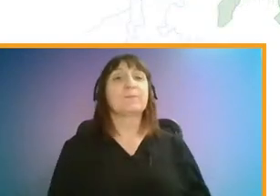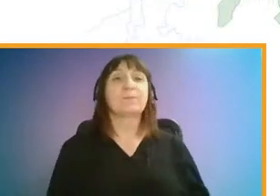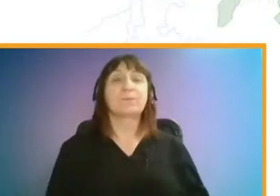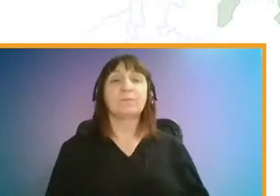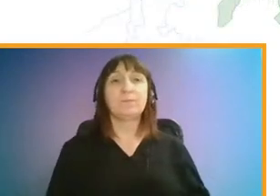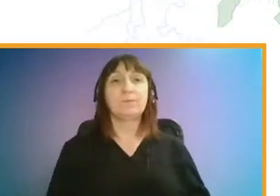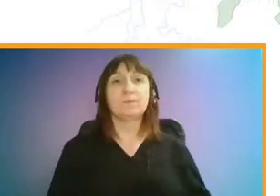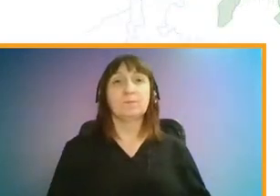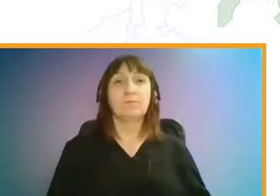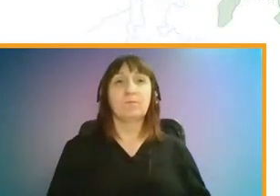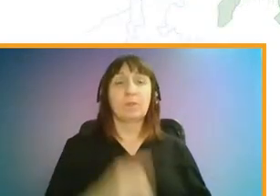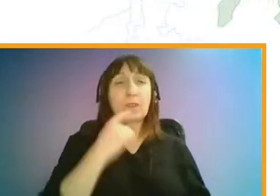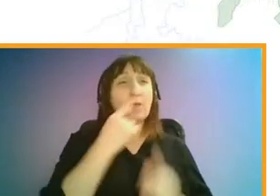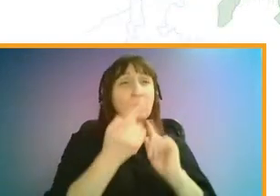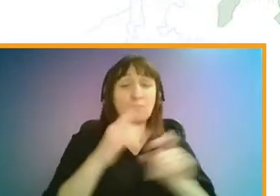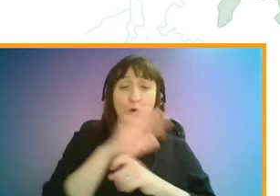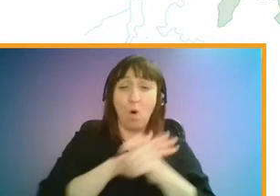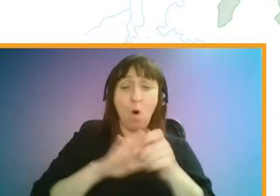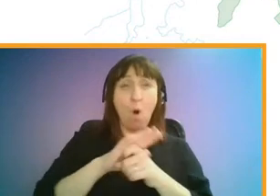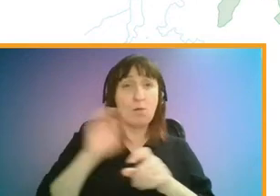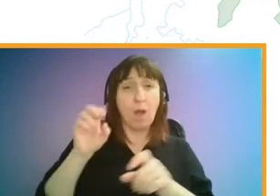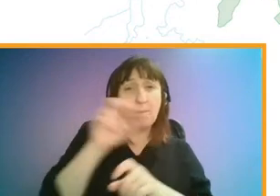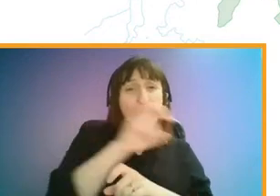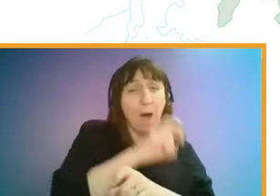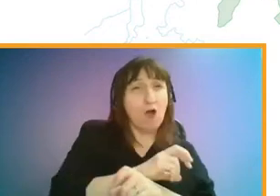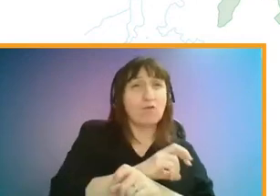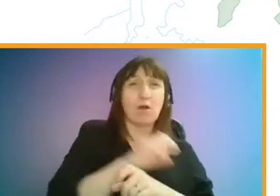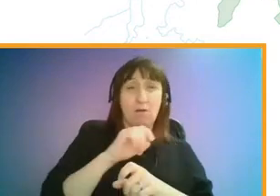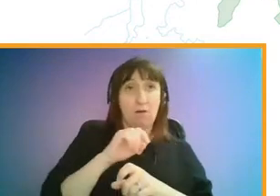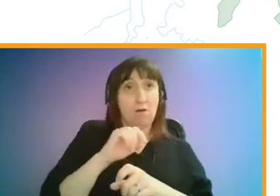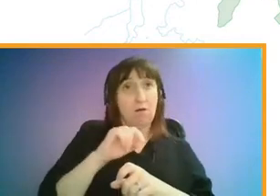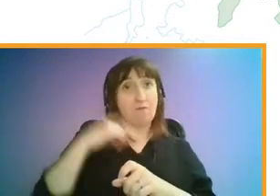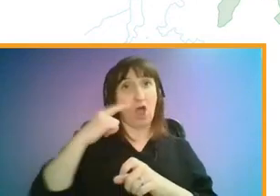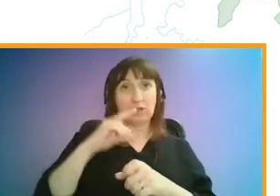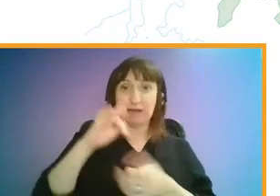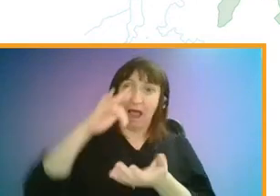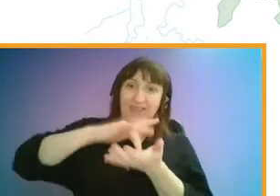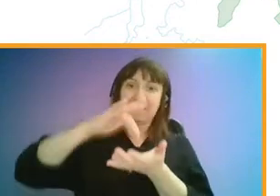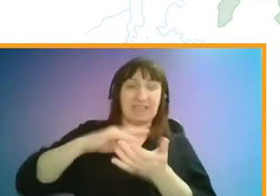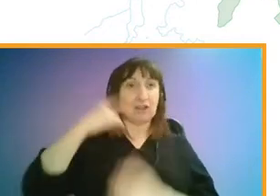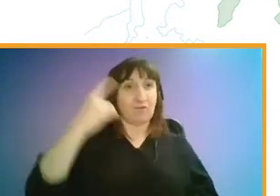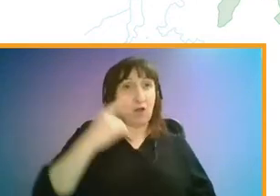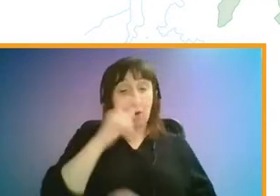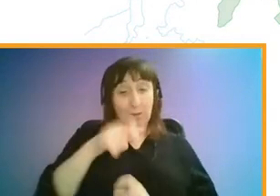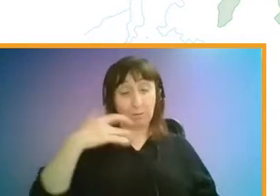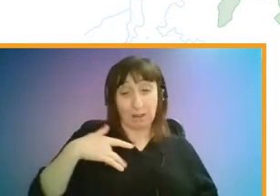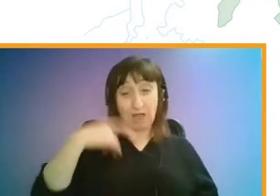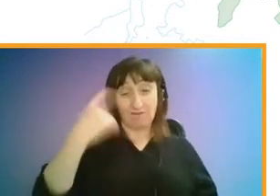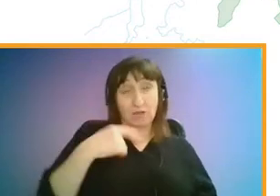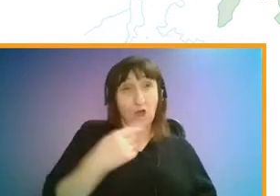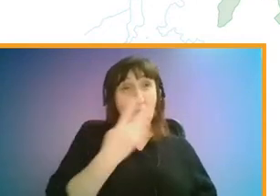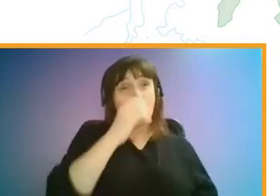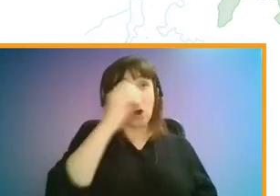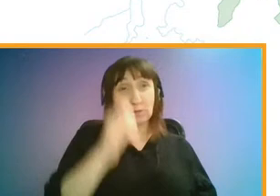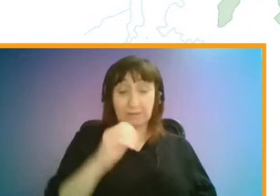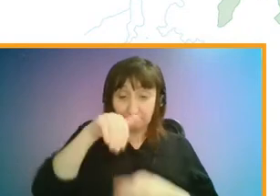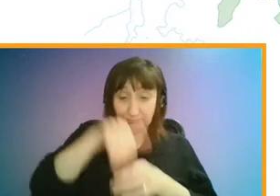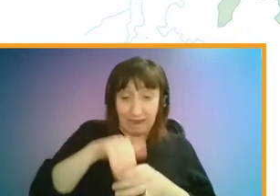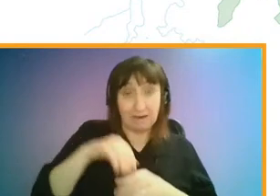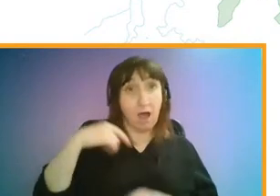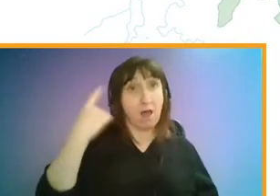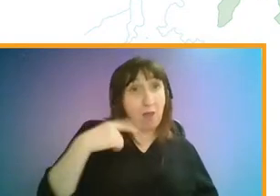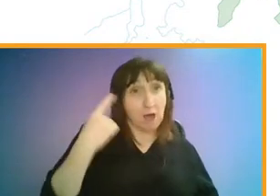We received replies from all London boroughs as well as the City of London. Of those living in London, 40% of replies came from those in inner London